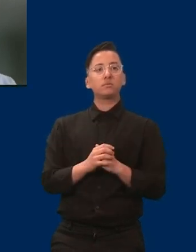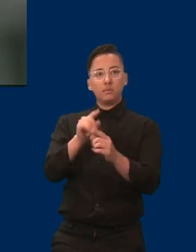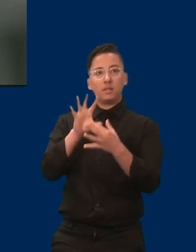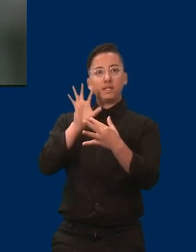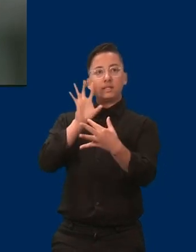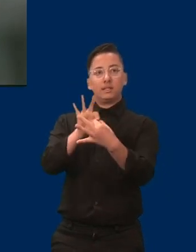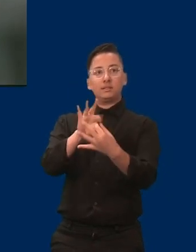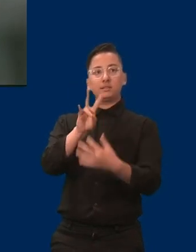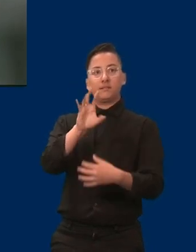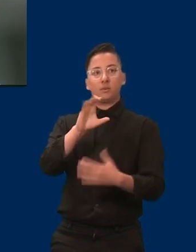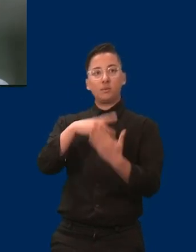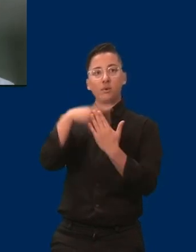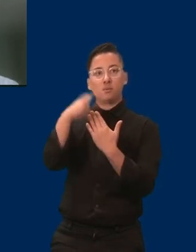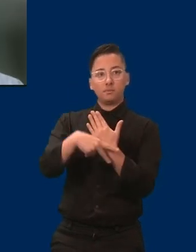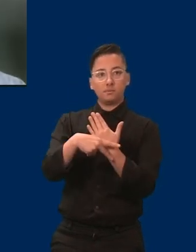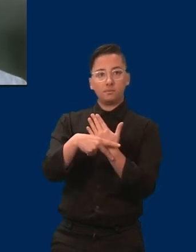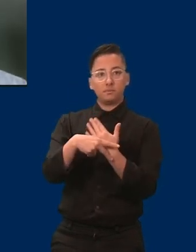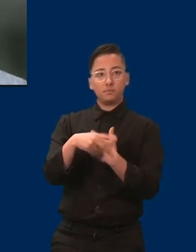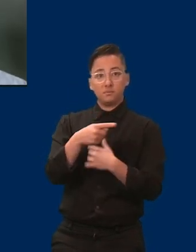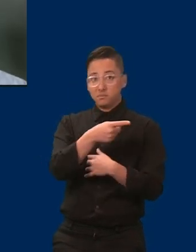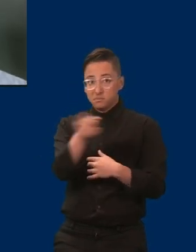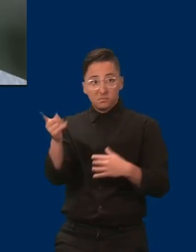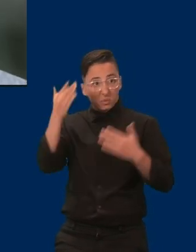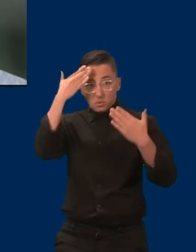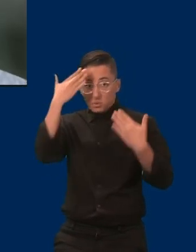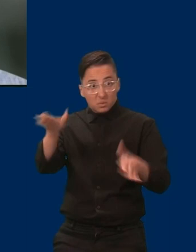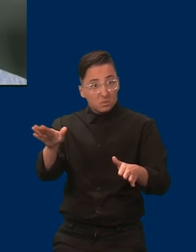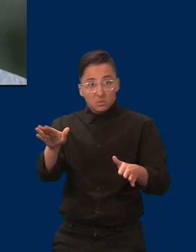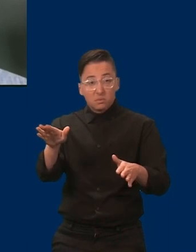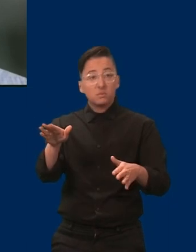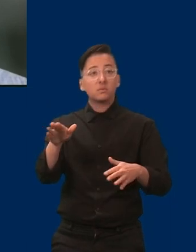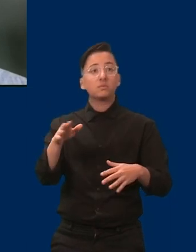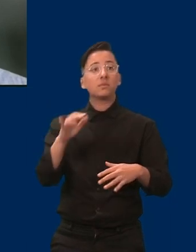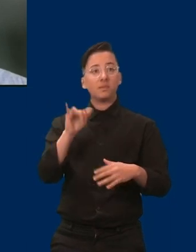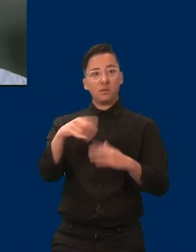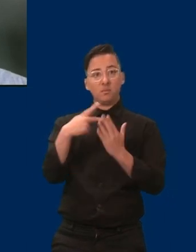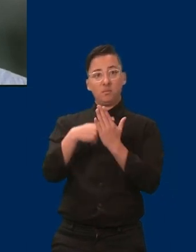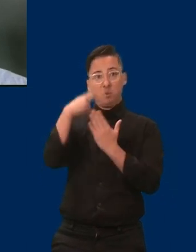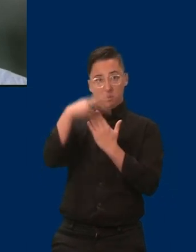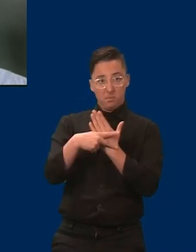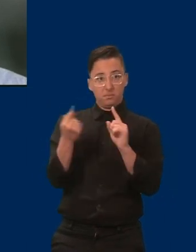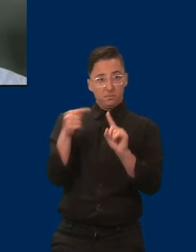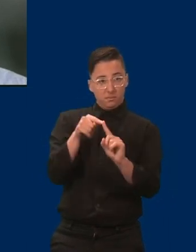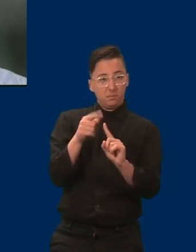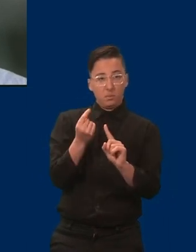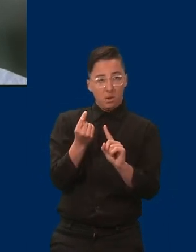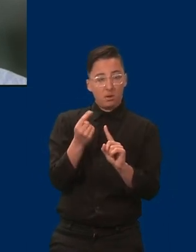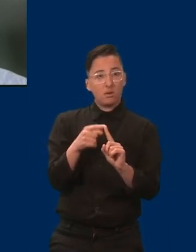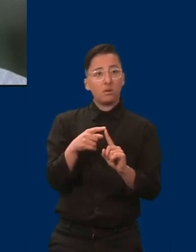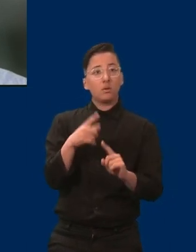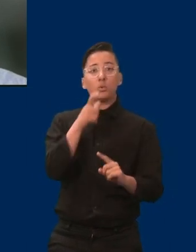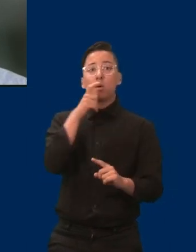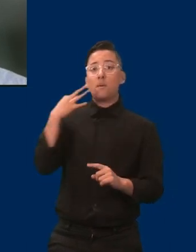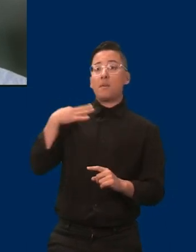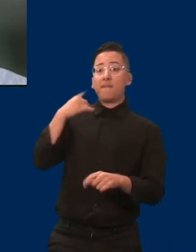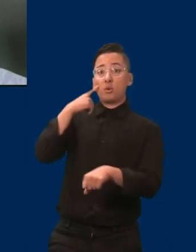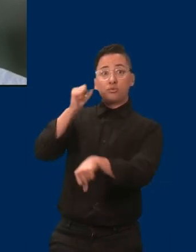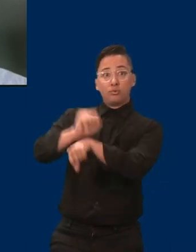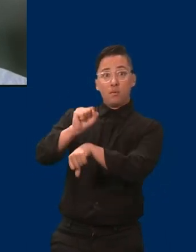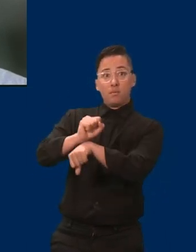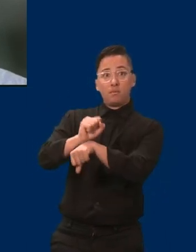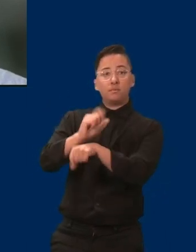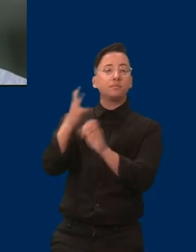For those who are not familiar, this program allows job applicants to state positions who have